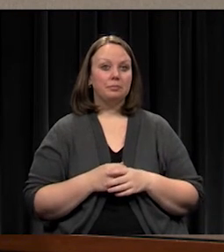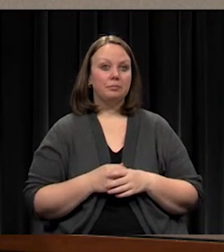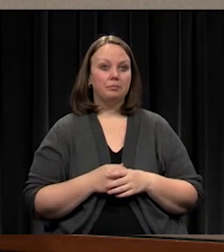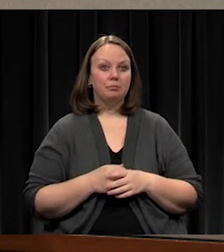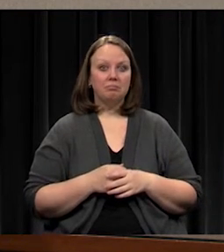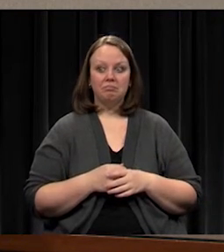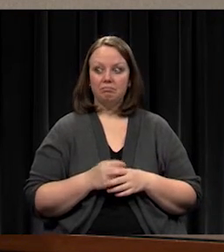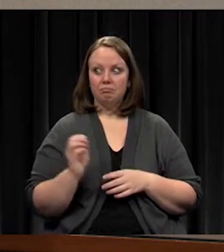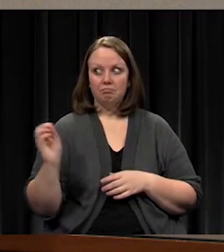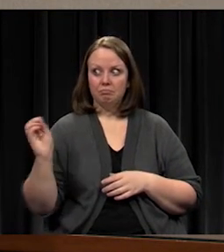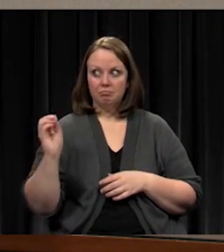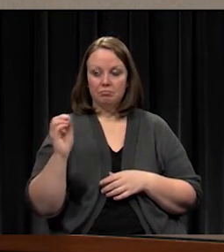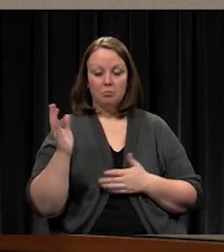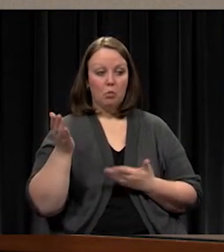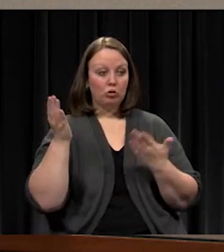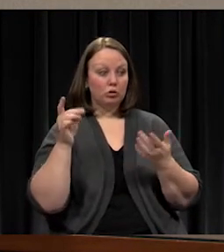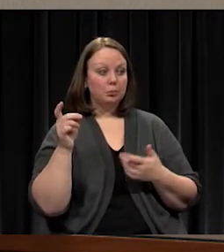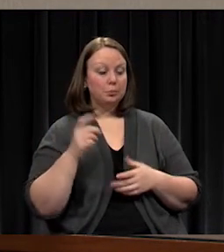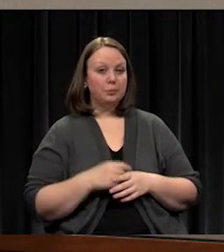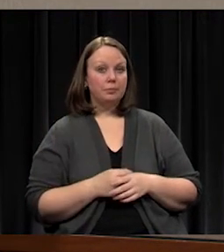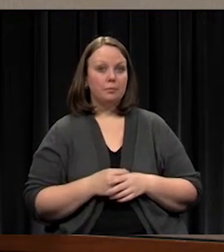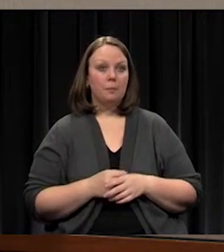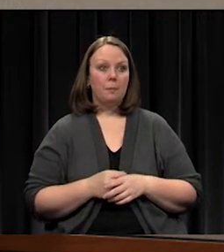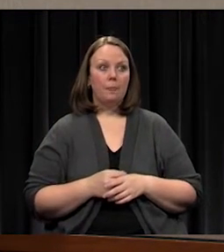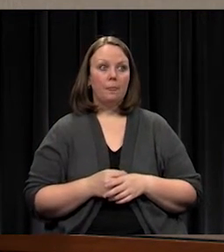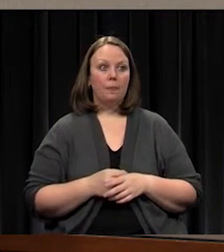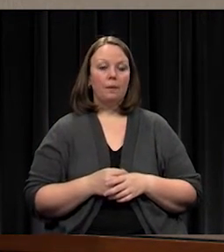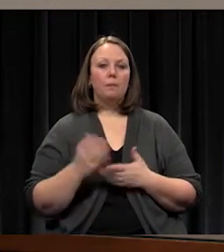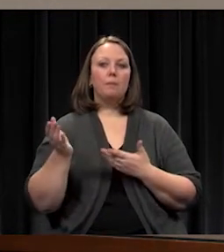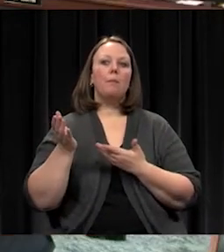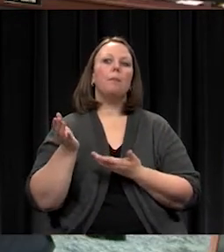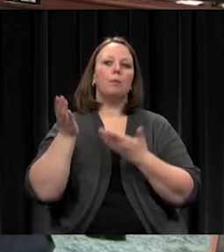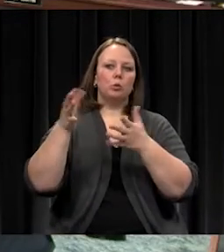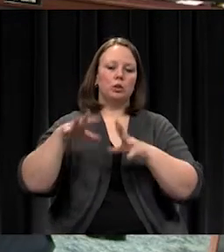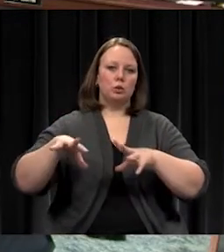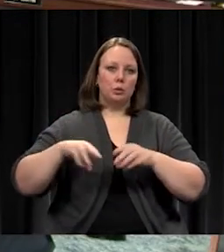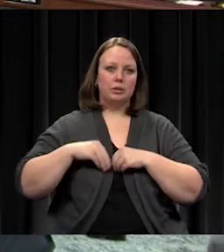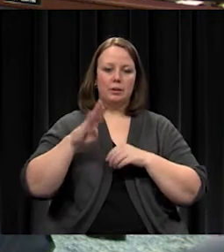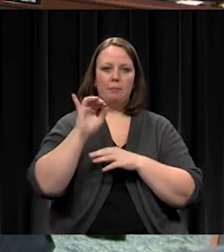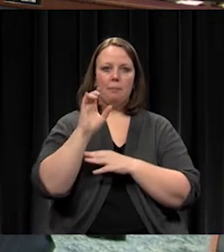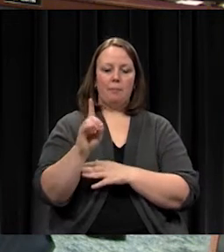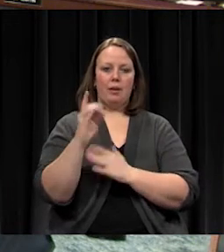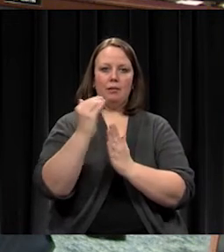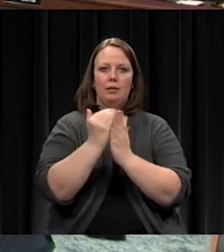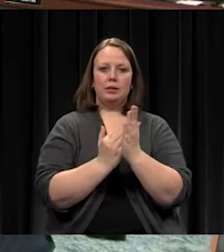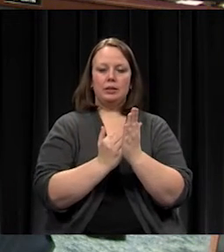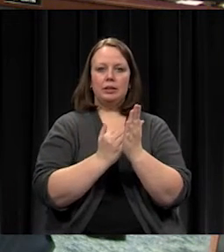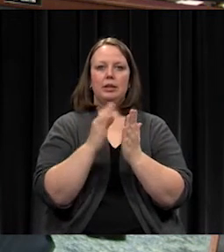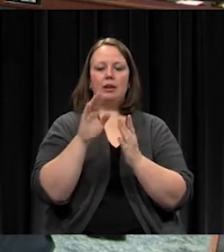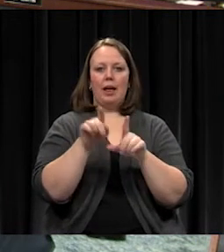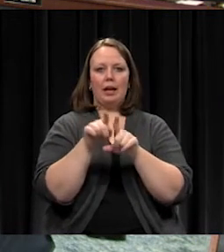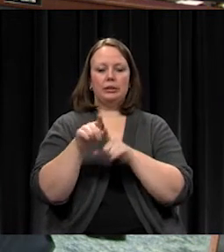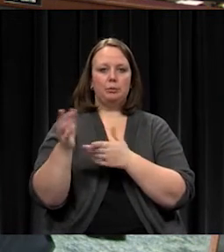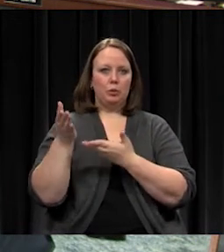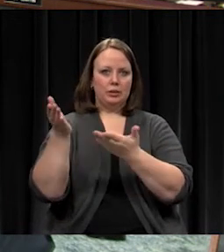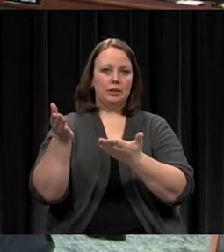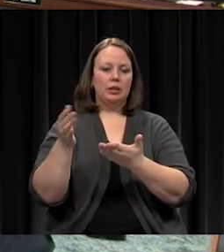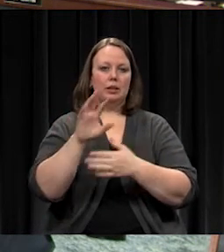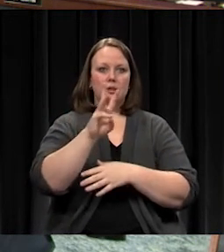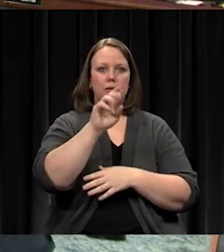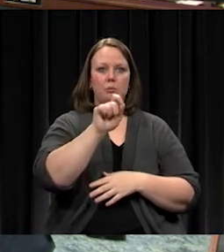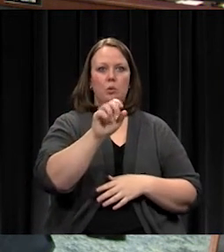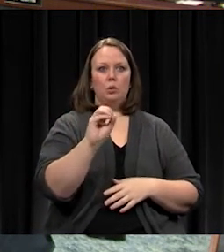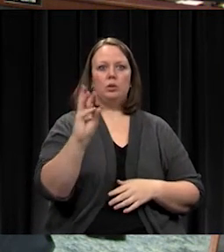Seeing none, can I get a motion for 6.07, please? Motion to accept the bids listed in the bid summary as presented. 6.06.